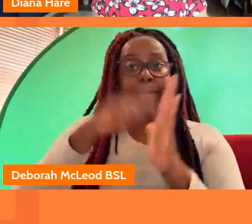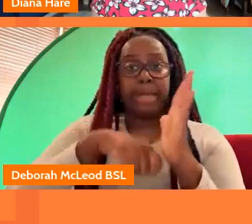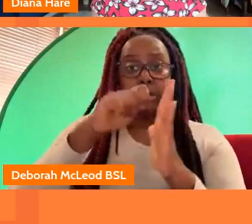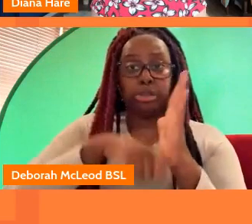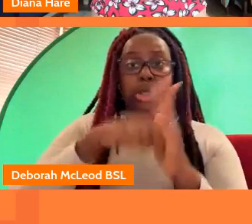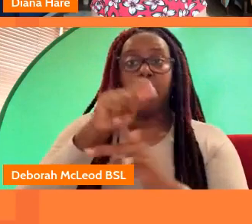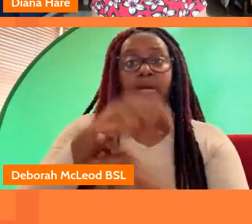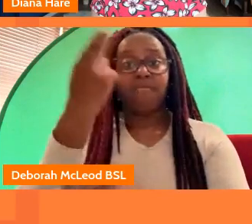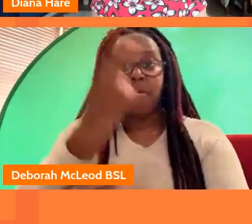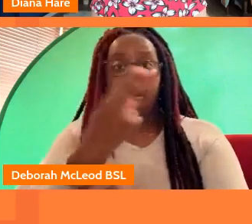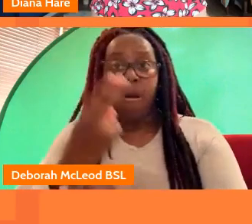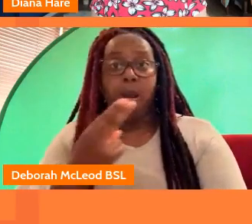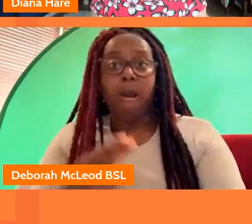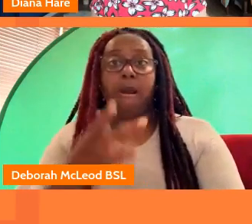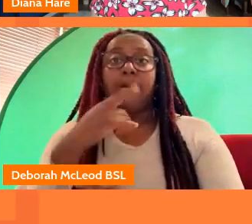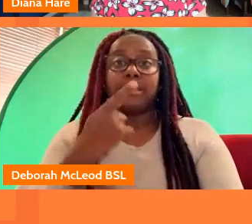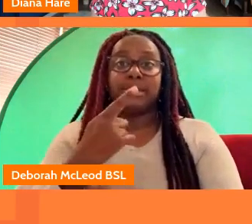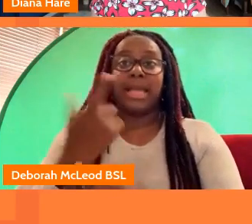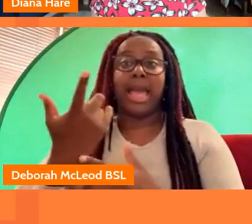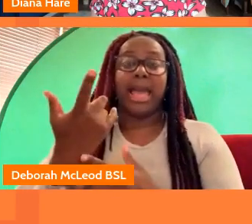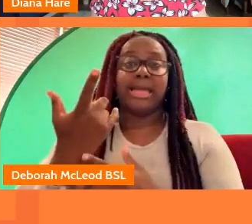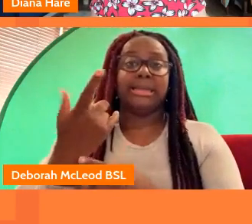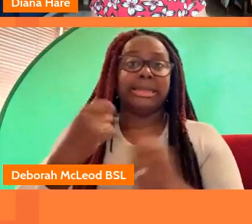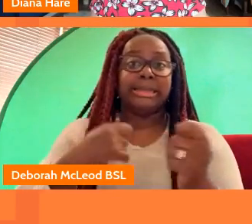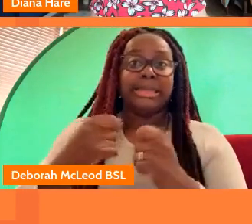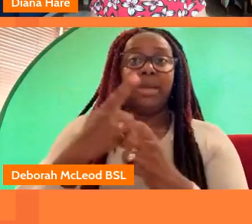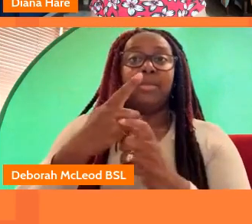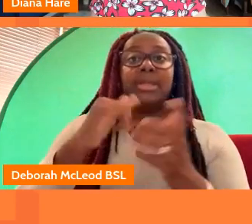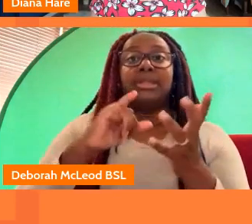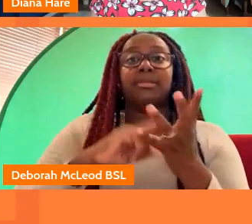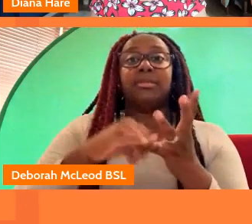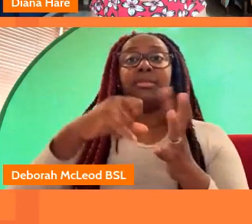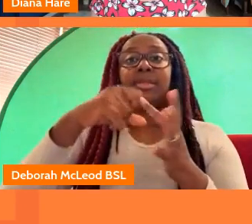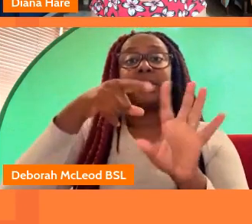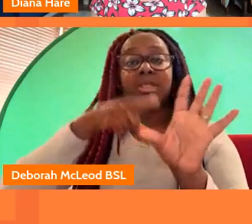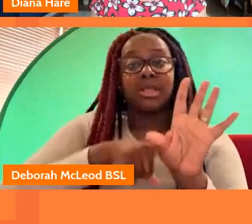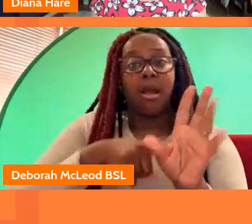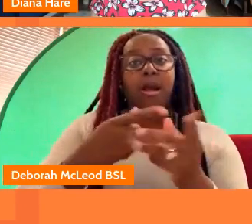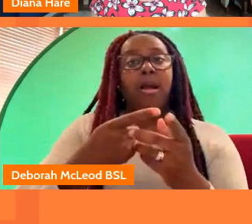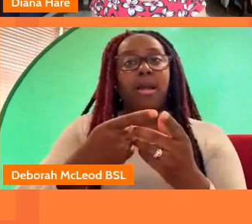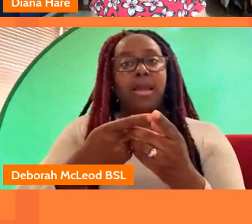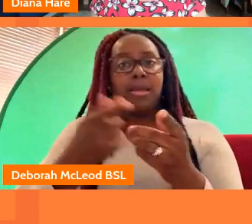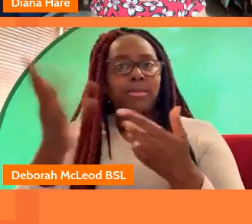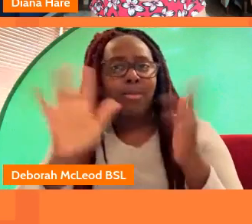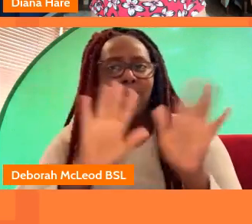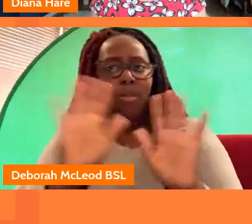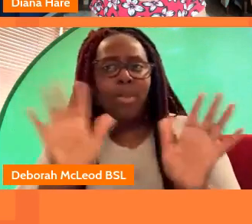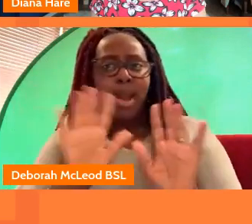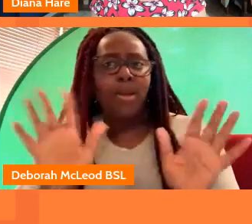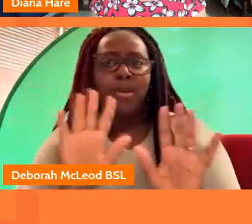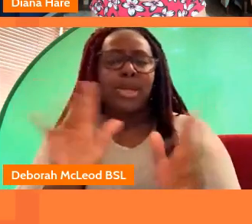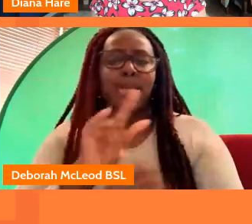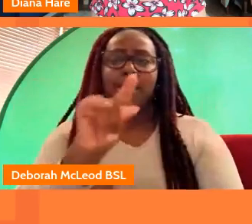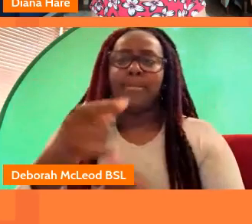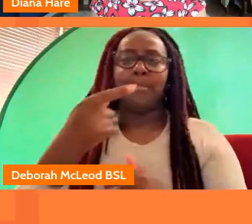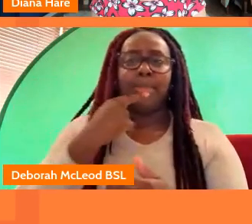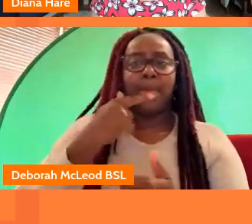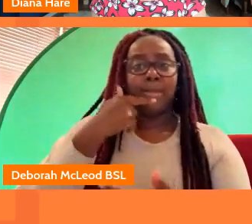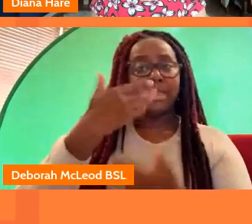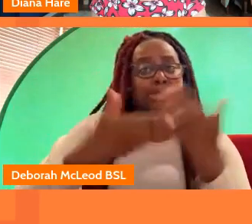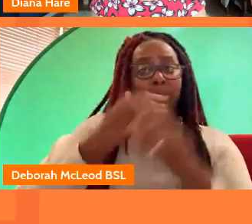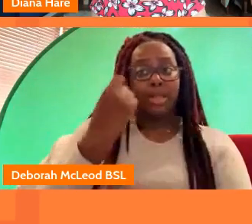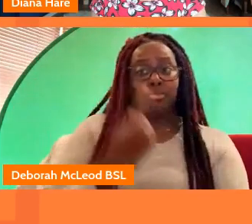um arts and entertainment at sky uh barbara welcome i don't know if you'd like to just do a short introduction